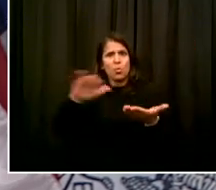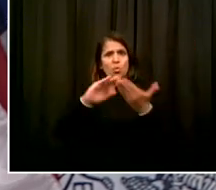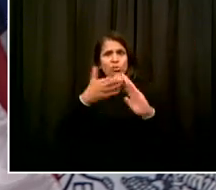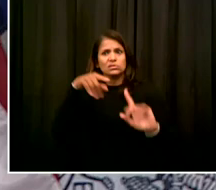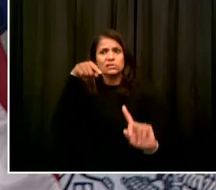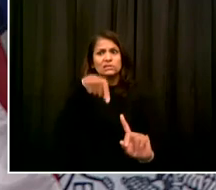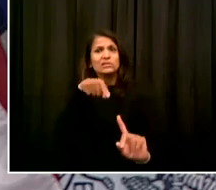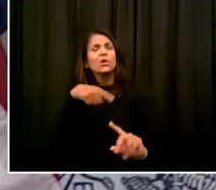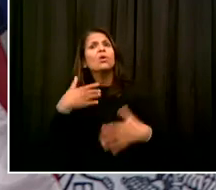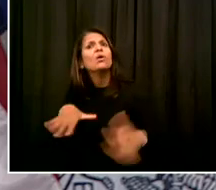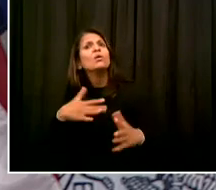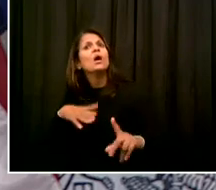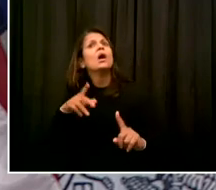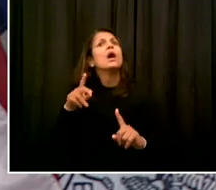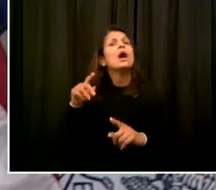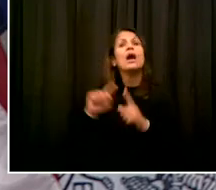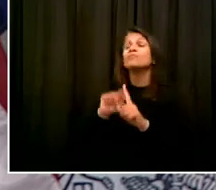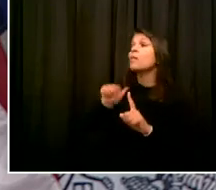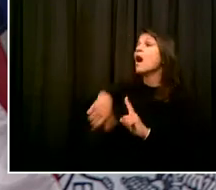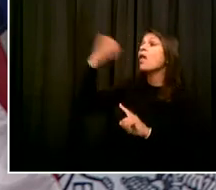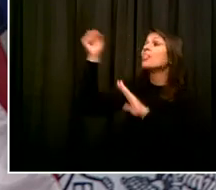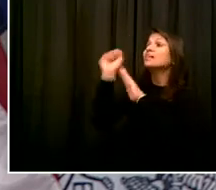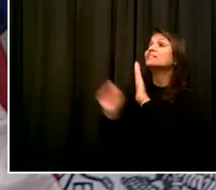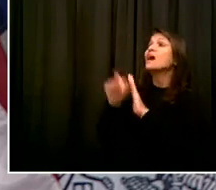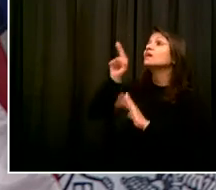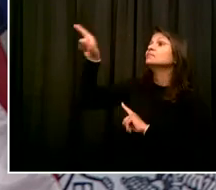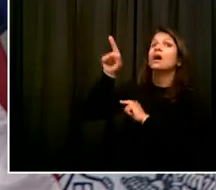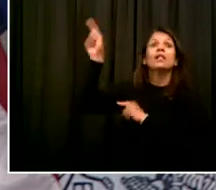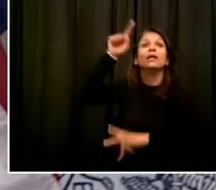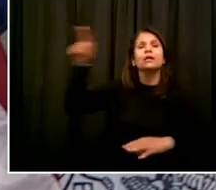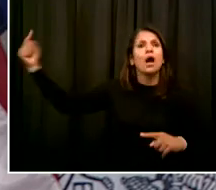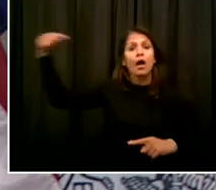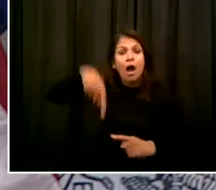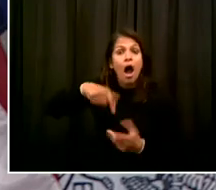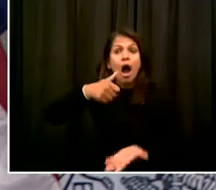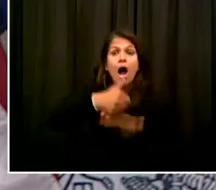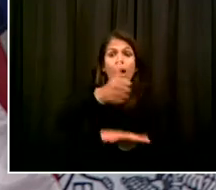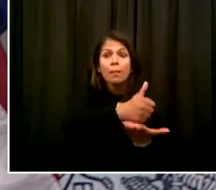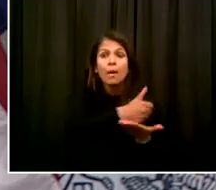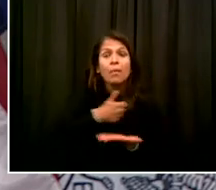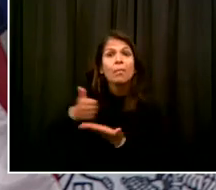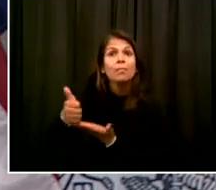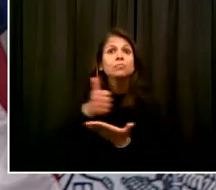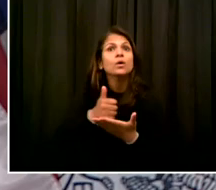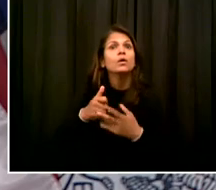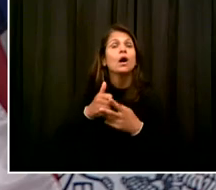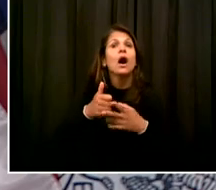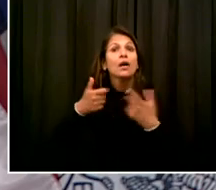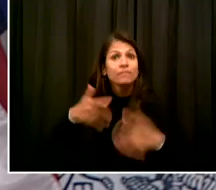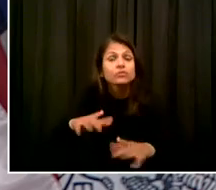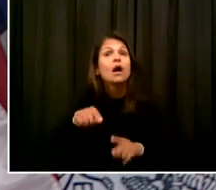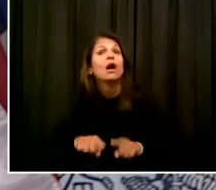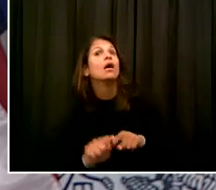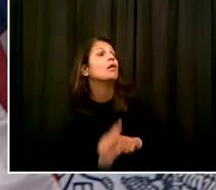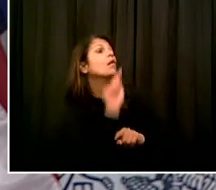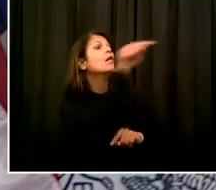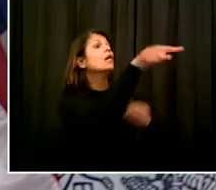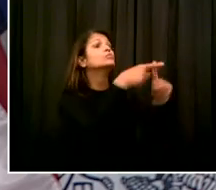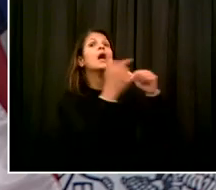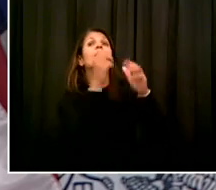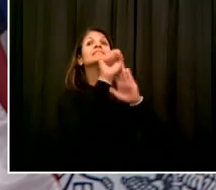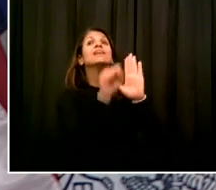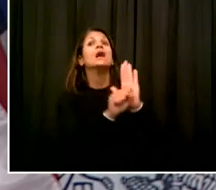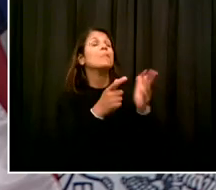It's true of a New Yorker who goes to visit family or for any other reason travels to one of the states that's really having a tough time with COVID